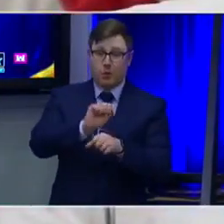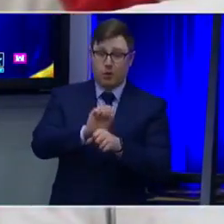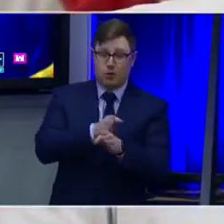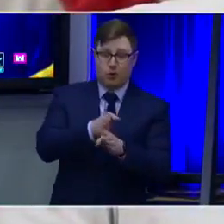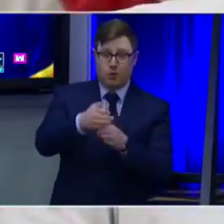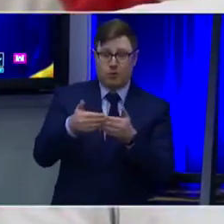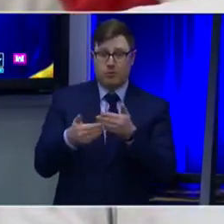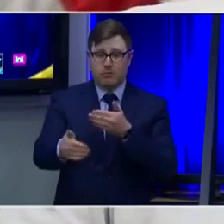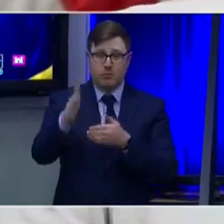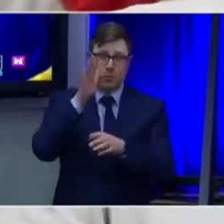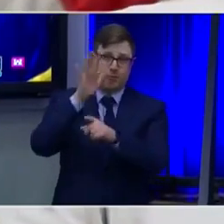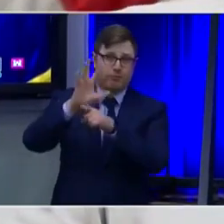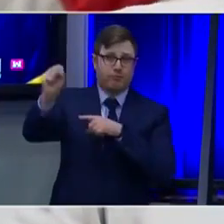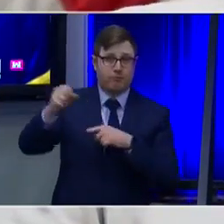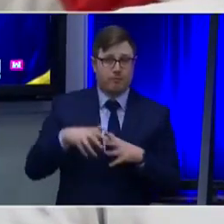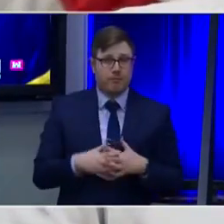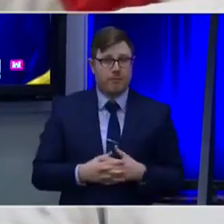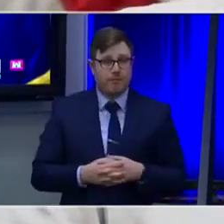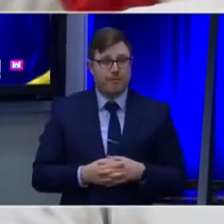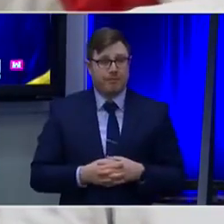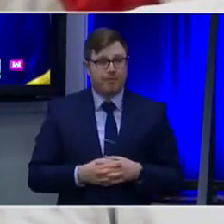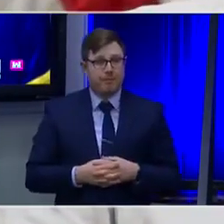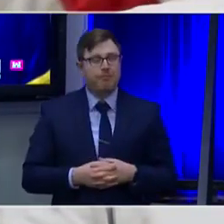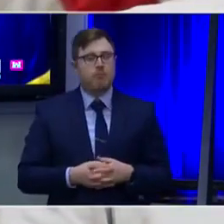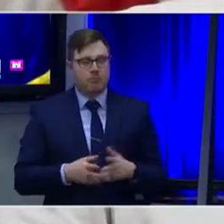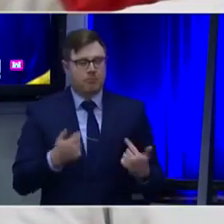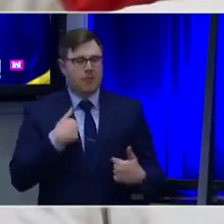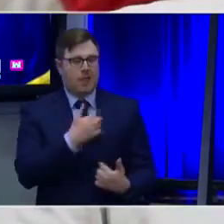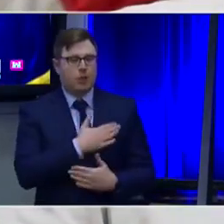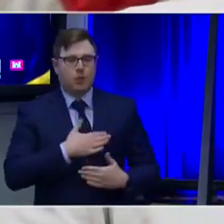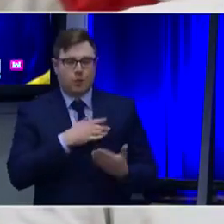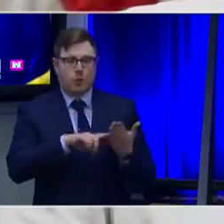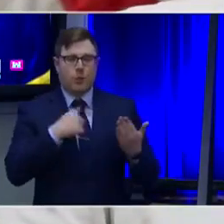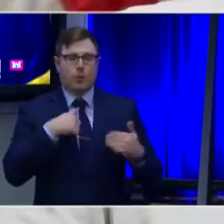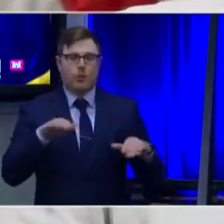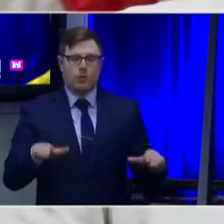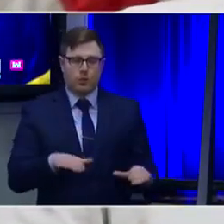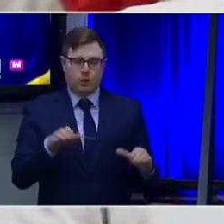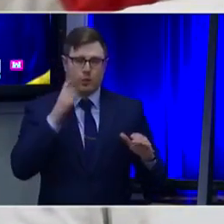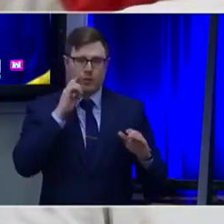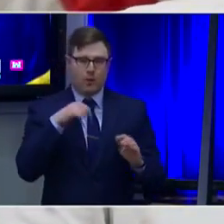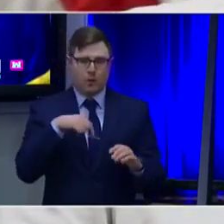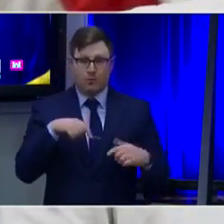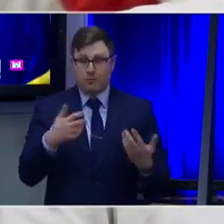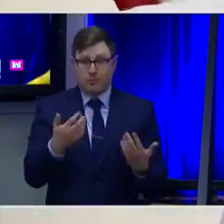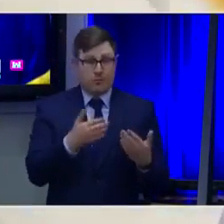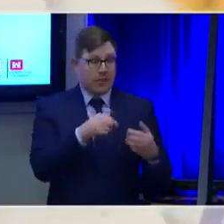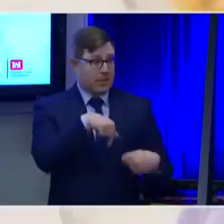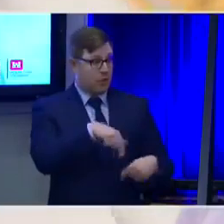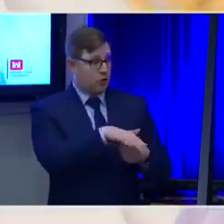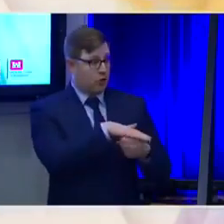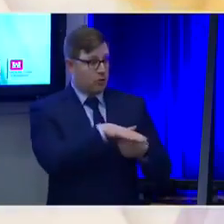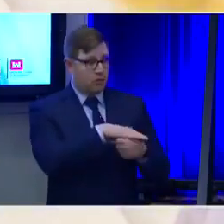I really enjoy what we do for the local communities and for the public, as well as for the military.